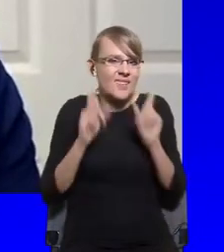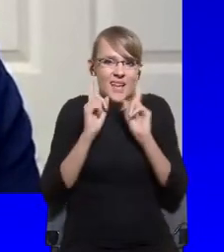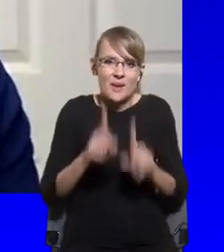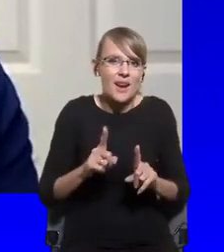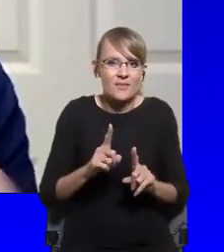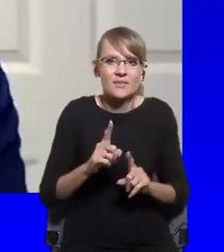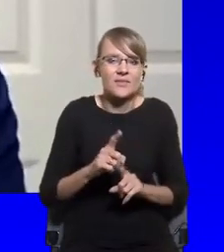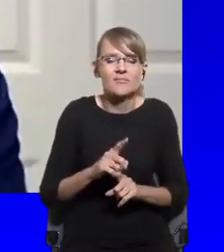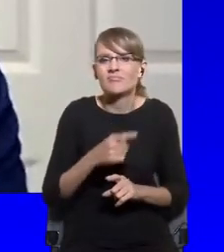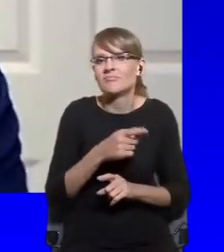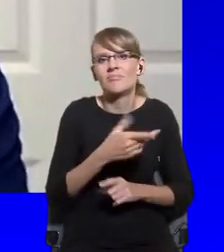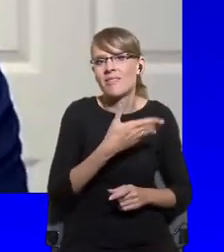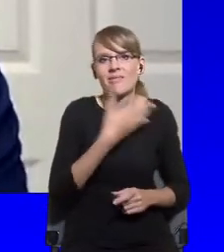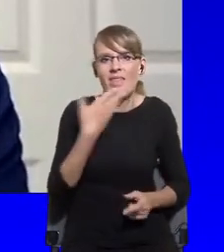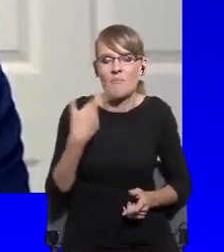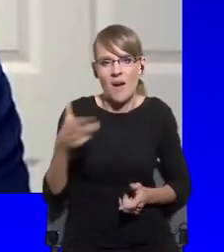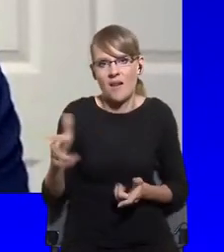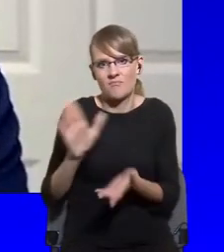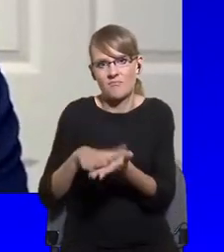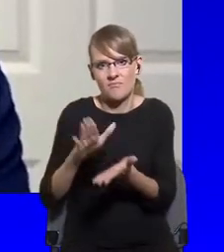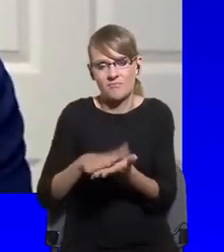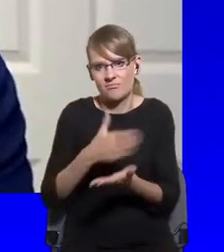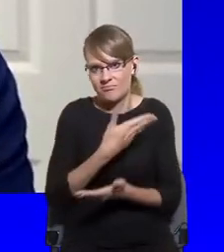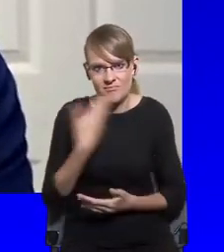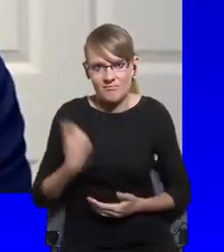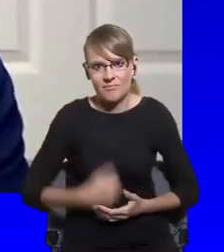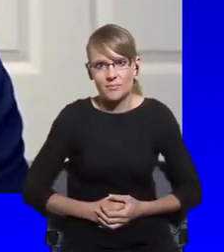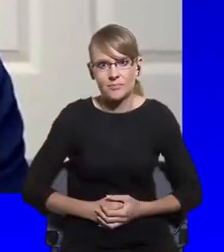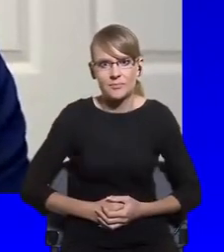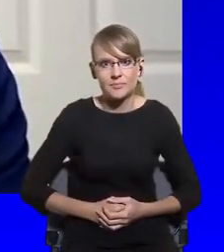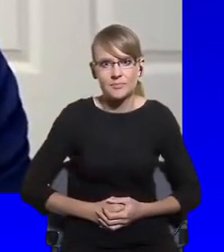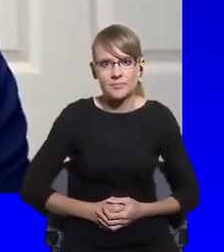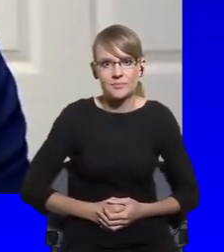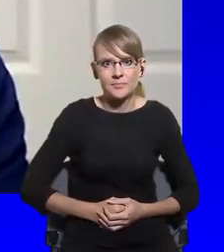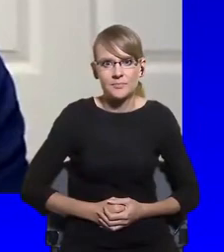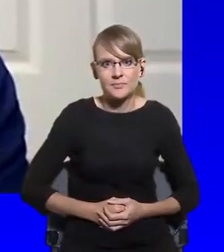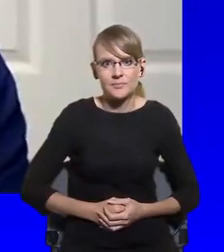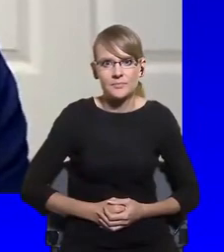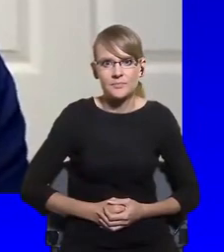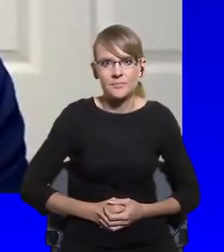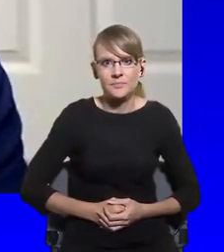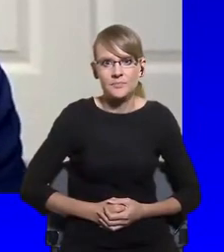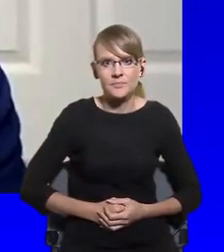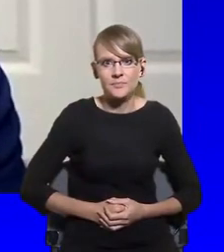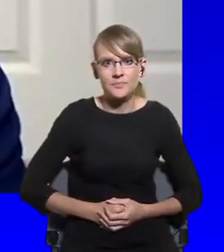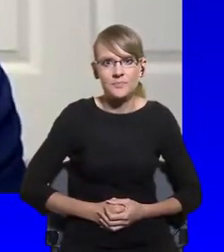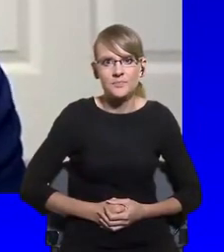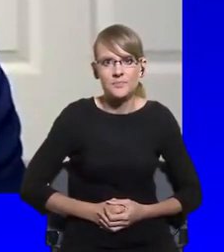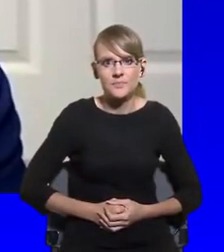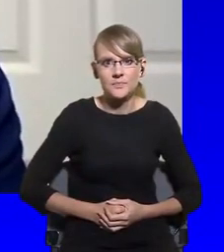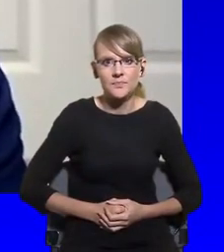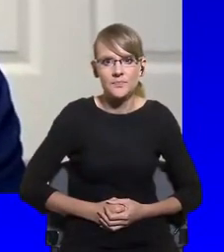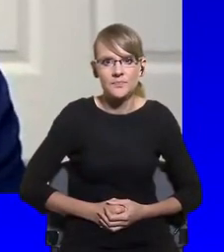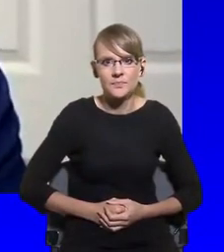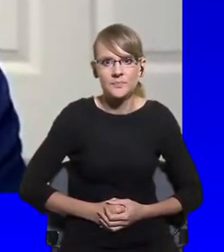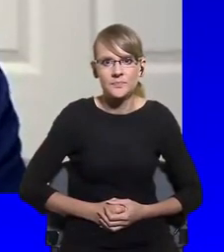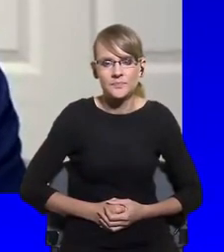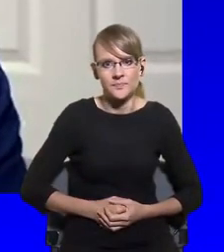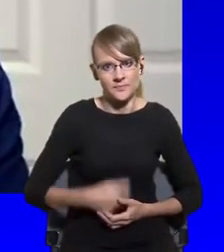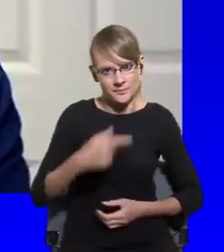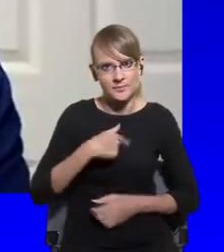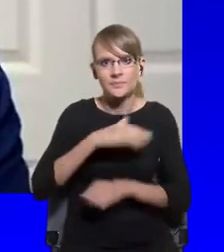I think we can, I mean, I agree. Actually, I think Mark Leonard, I mean, spoke about this